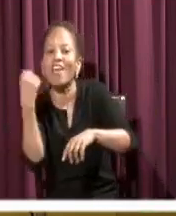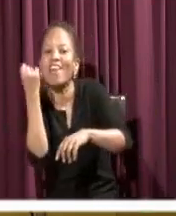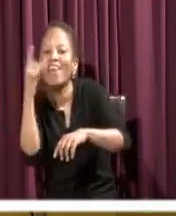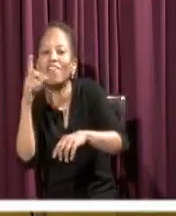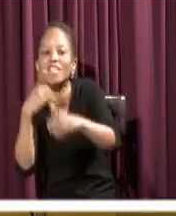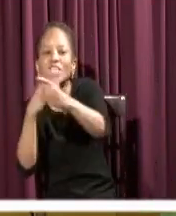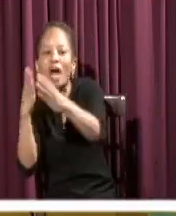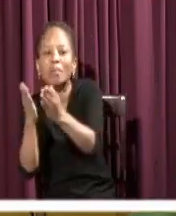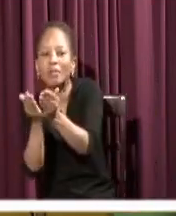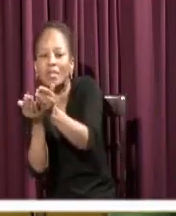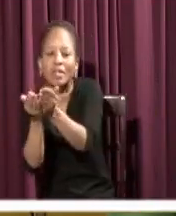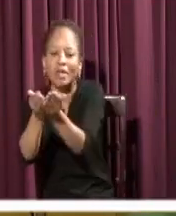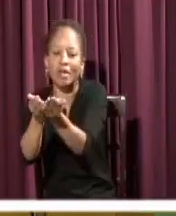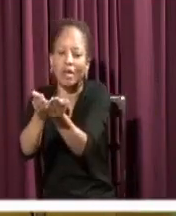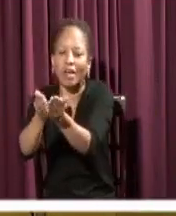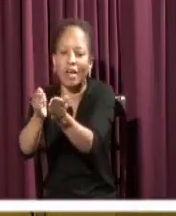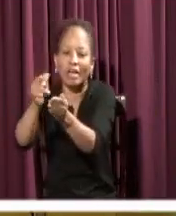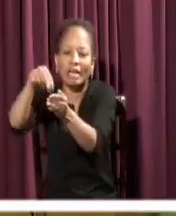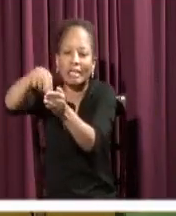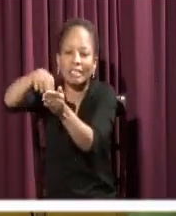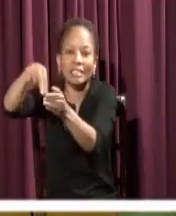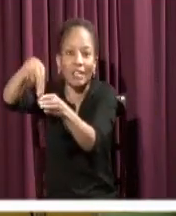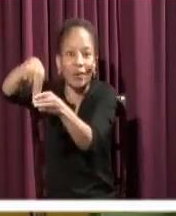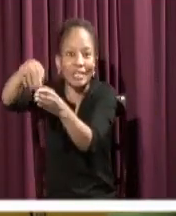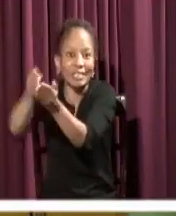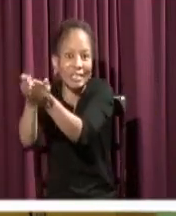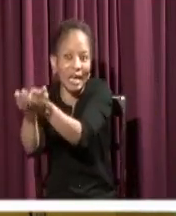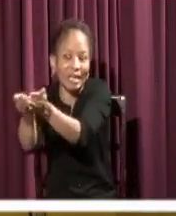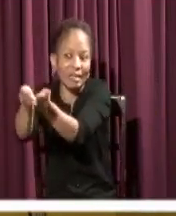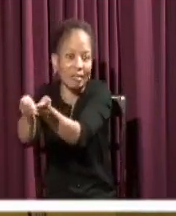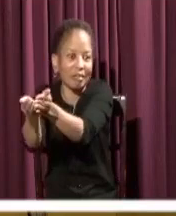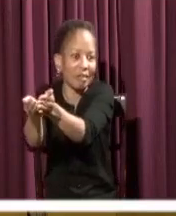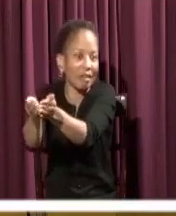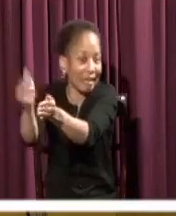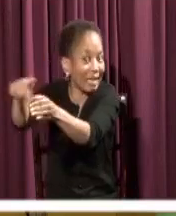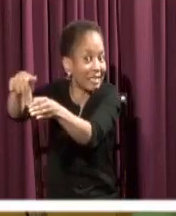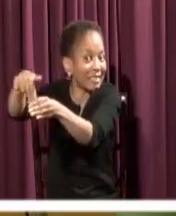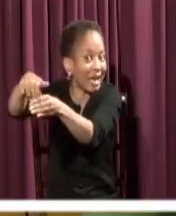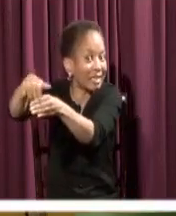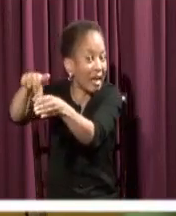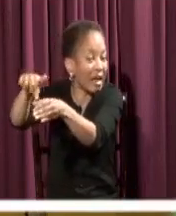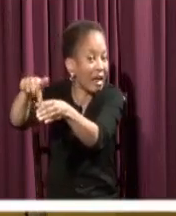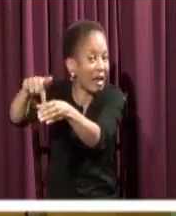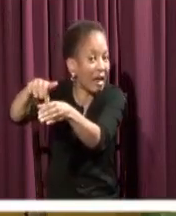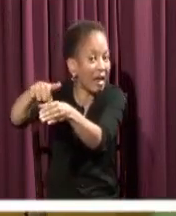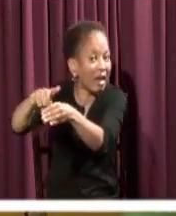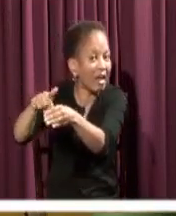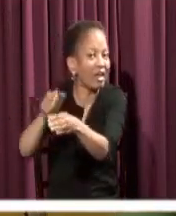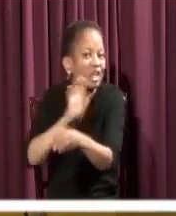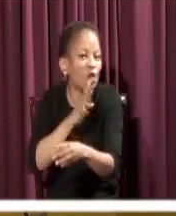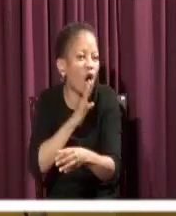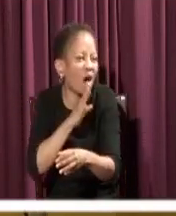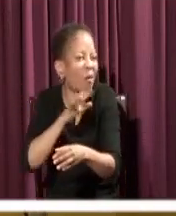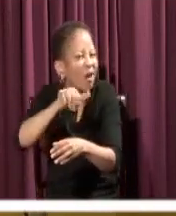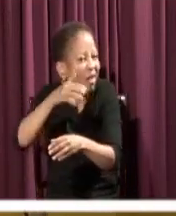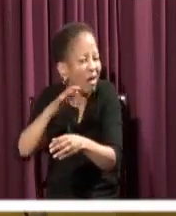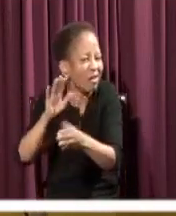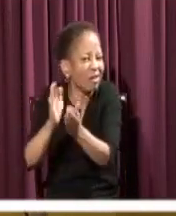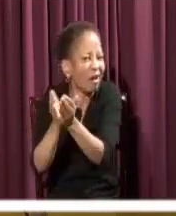happy in their little comfort zone, sitting down talking about the day when they went onto the water and what happened.